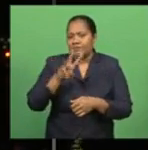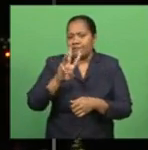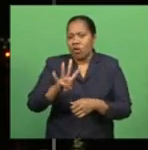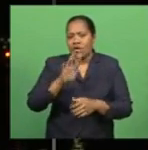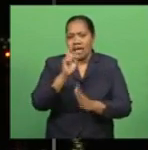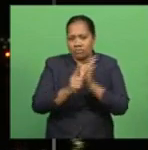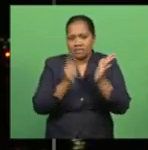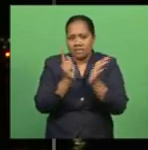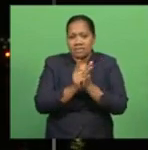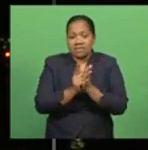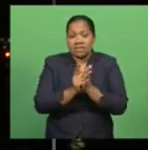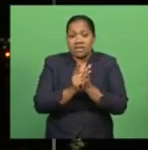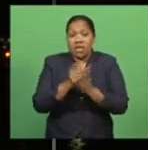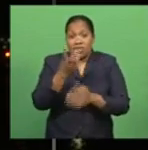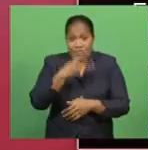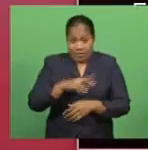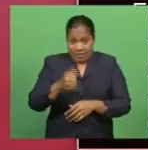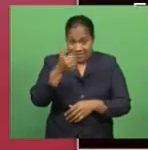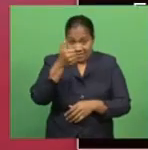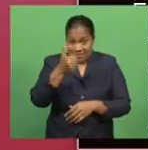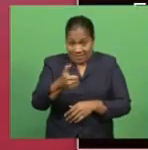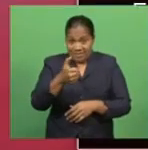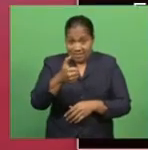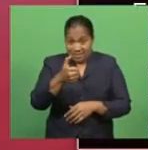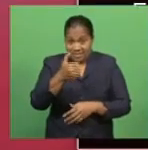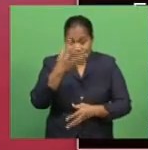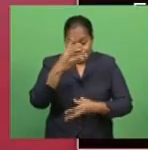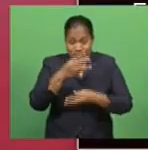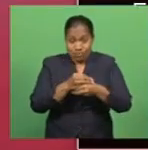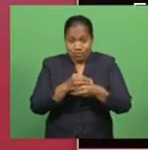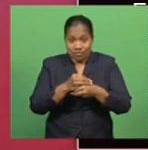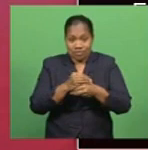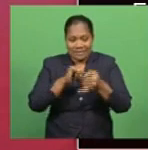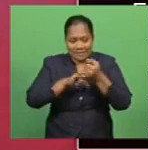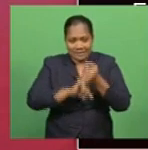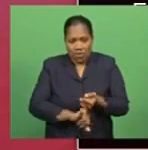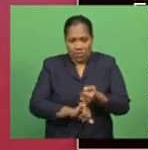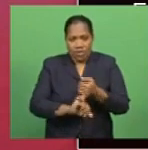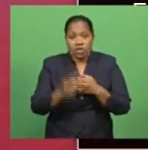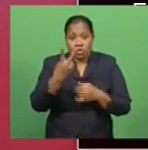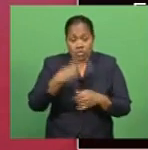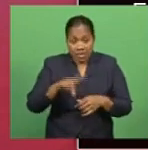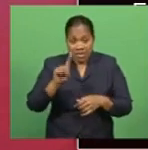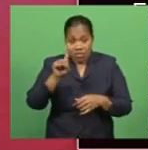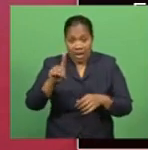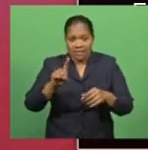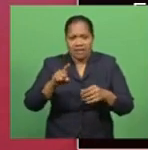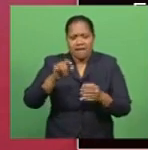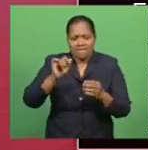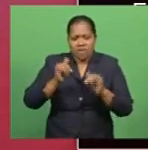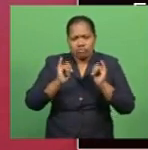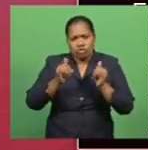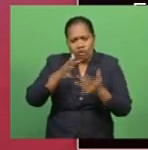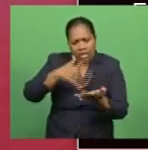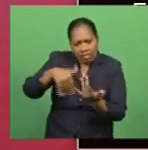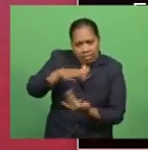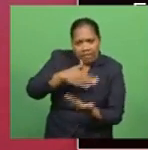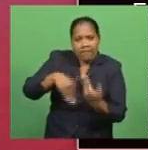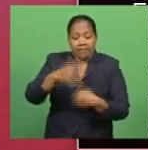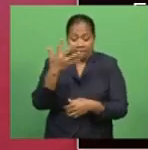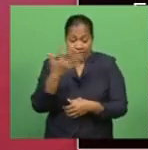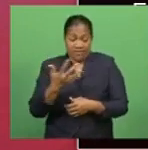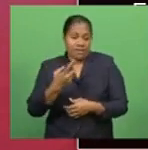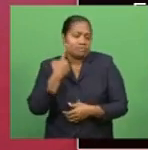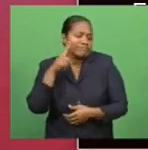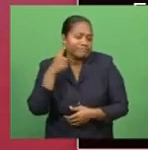recording the highest. Thirty-six cases were recorded in the South, 21 for social gathering breach and 15 for